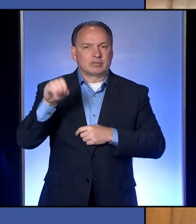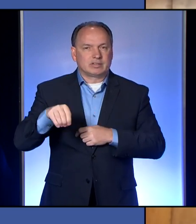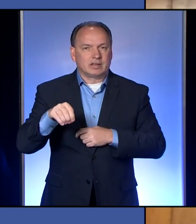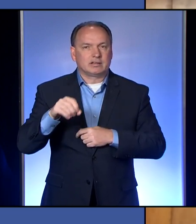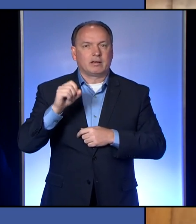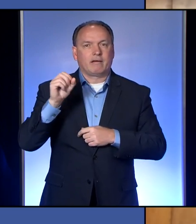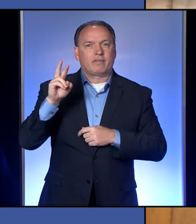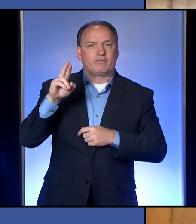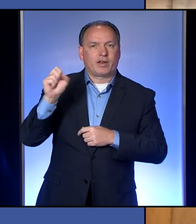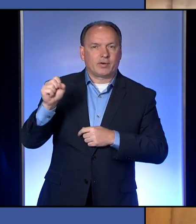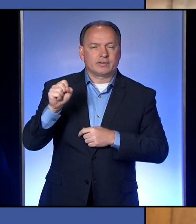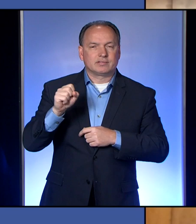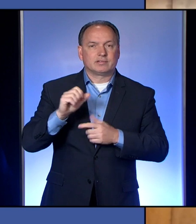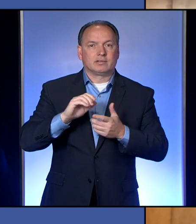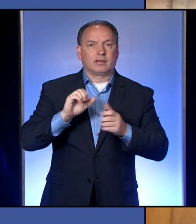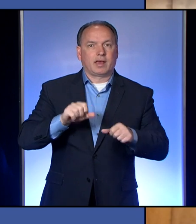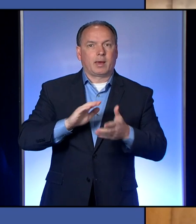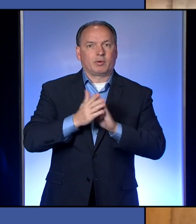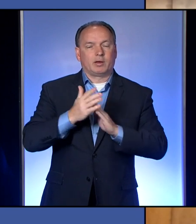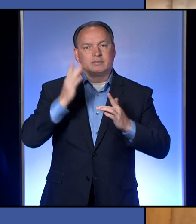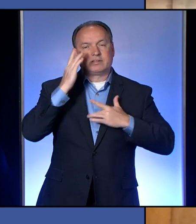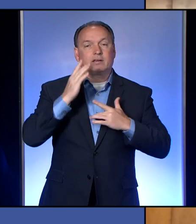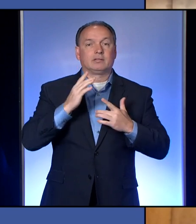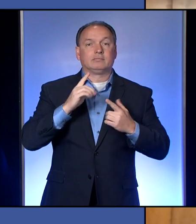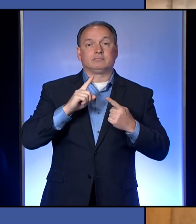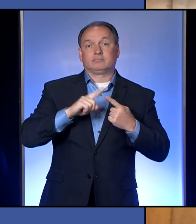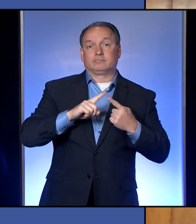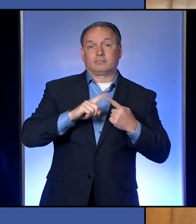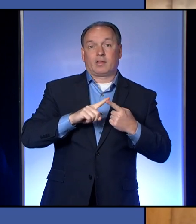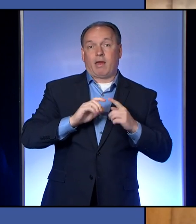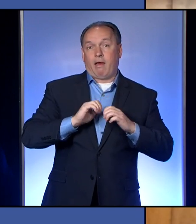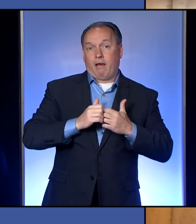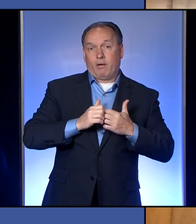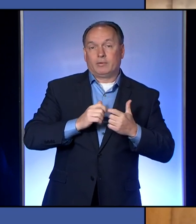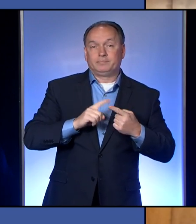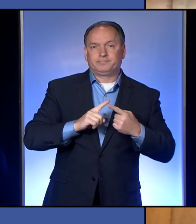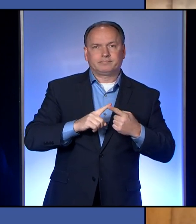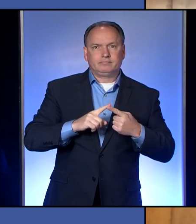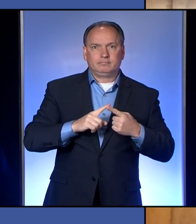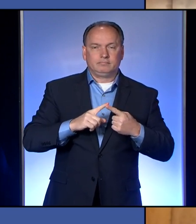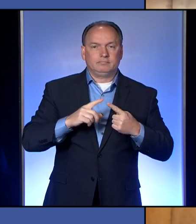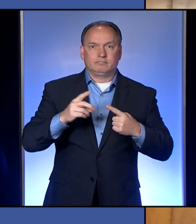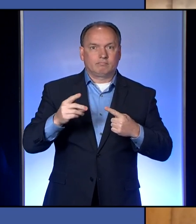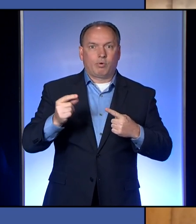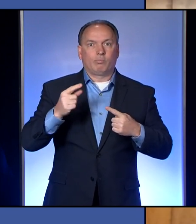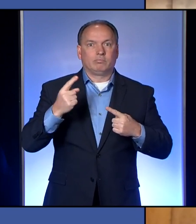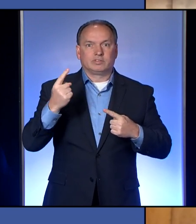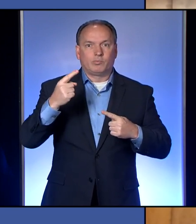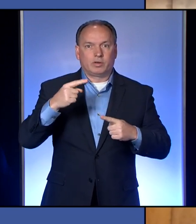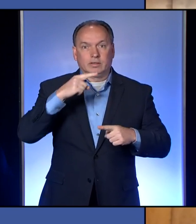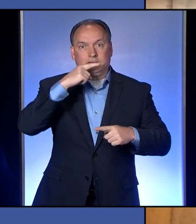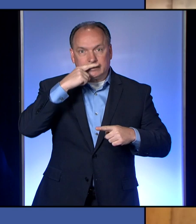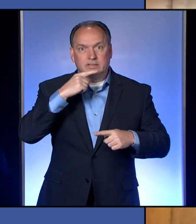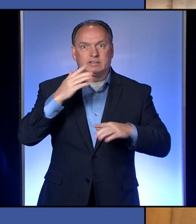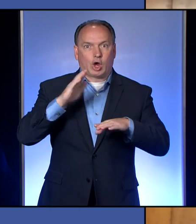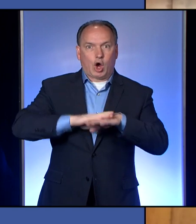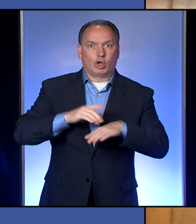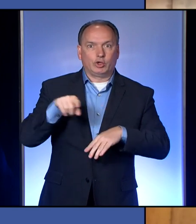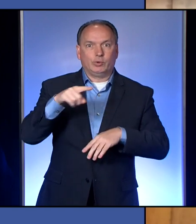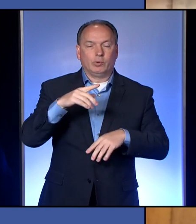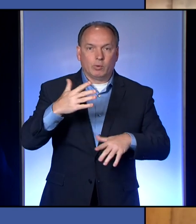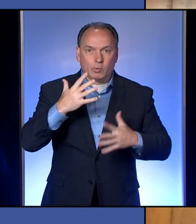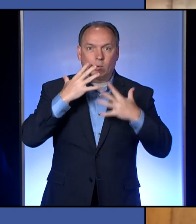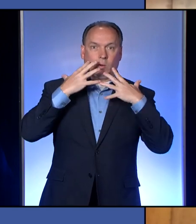is either that you get exposed to a large number of virus particles at once, like someone sneezing on you, or